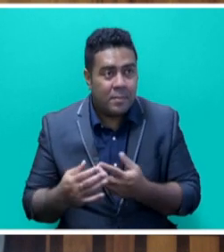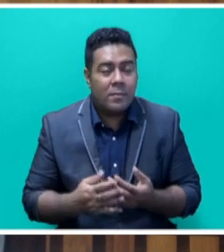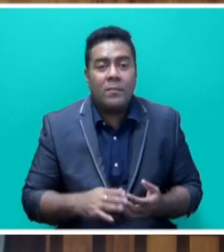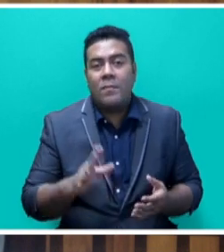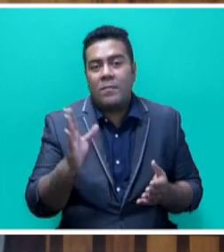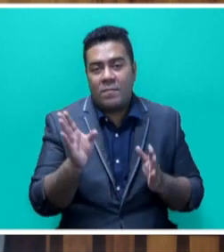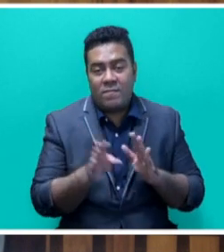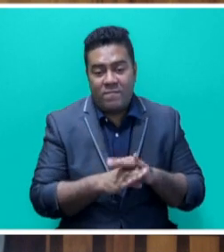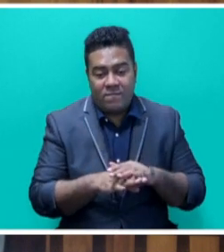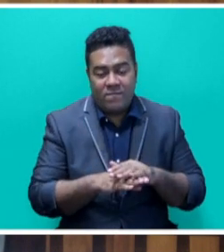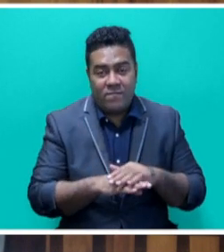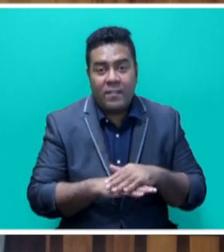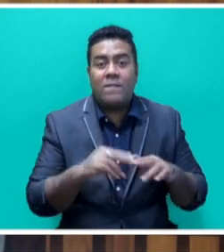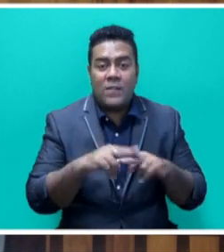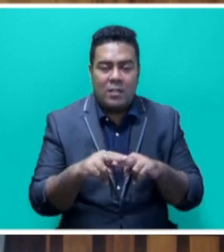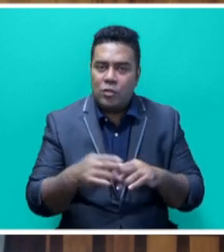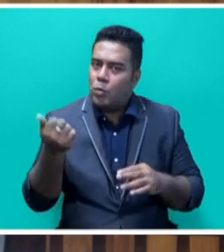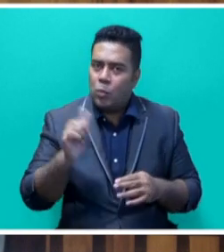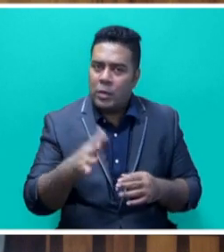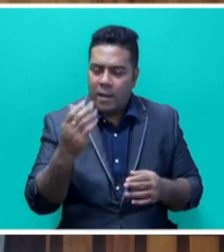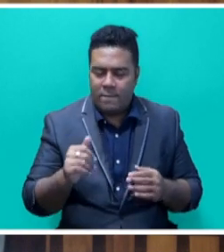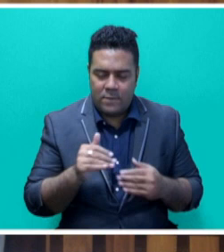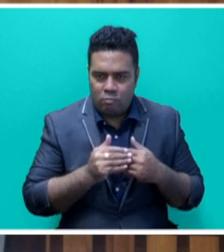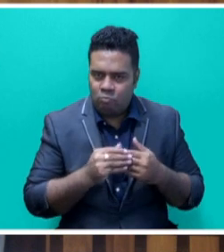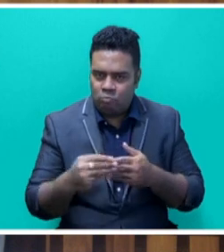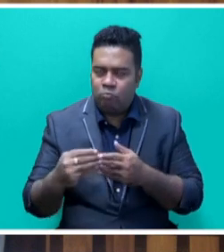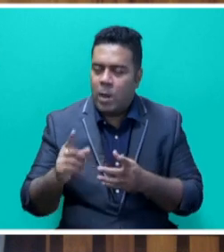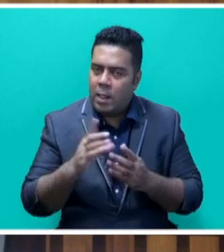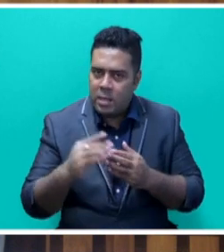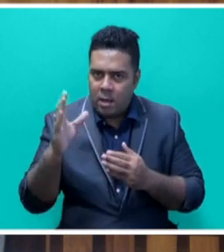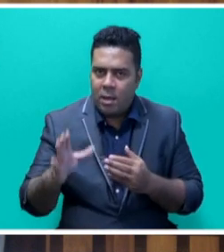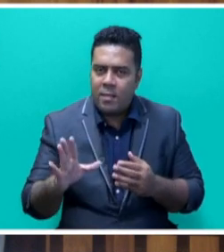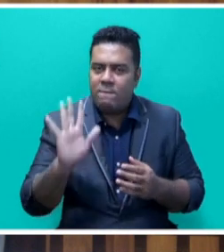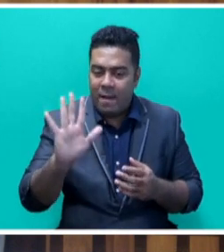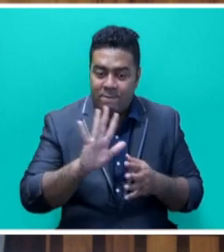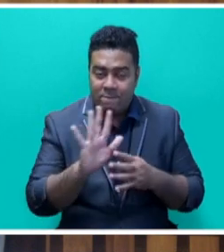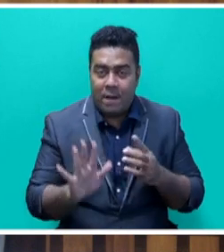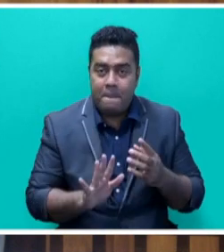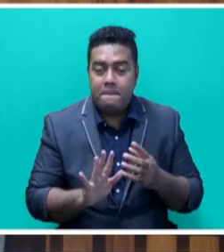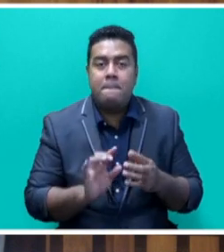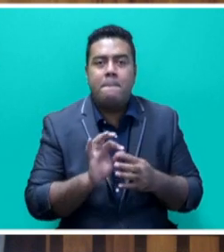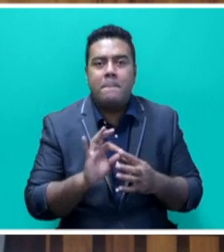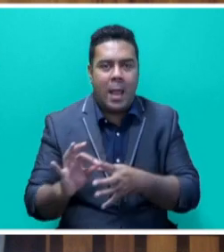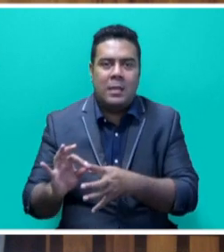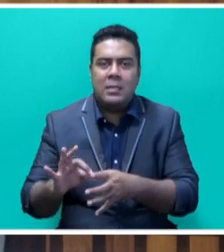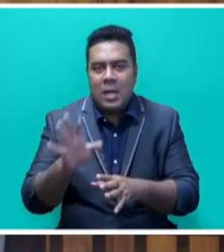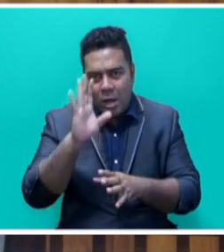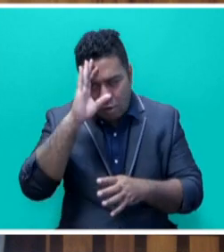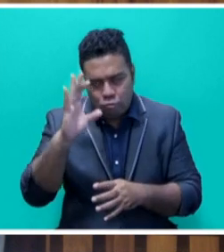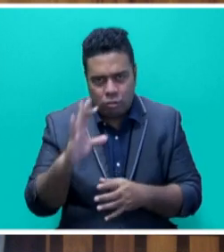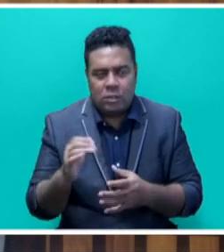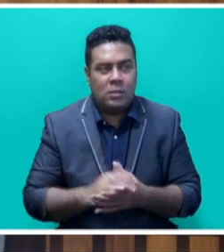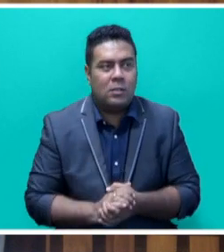developing countries and Fiji is already a frontrunner to be one of the five pilot countries. This new and innovative approach will